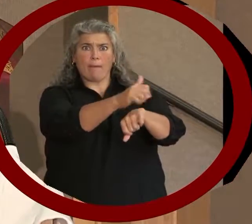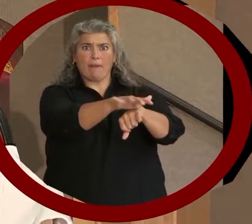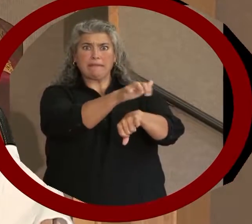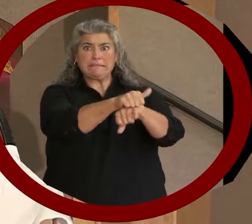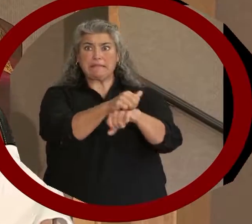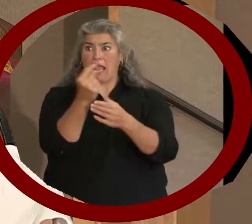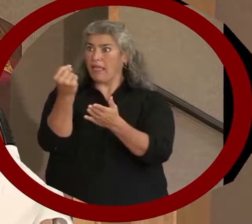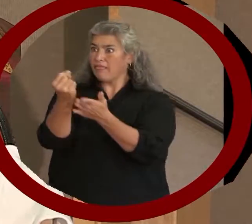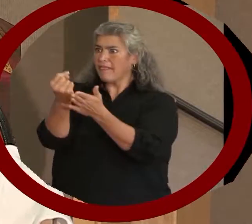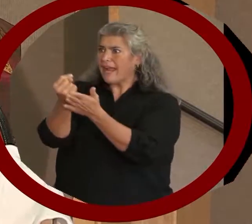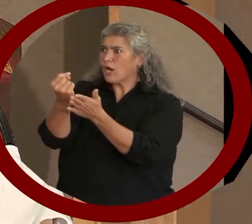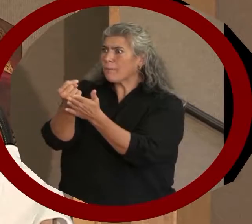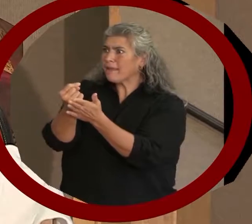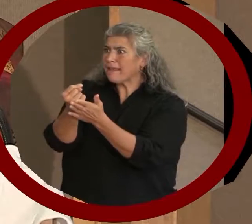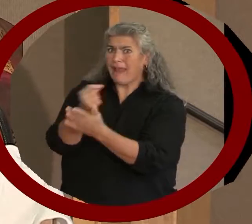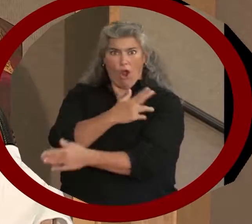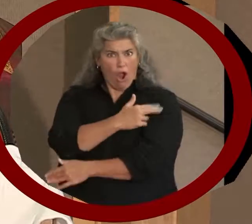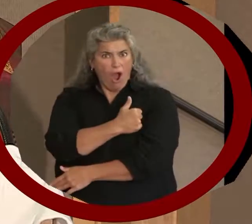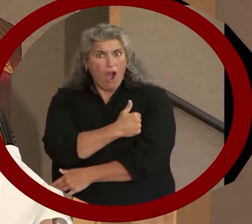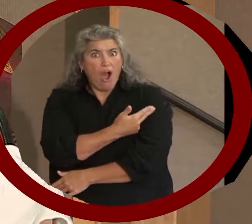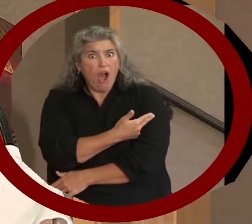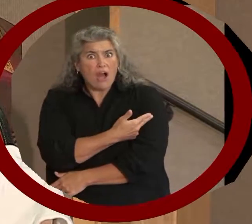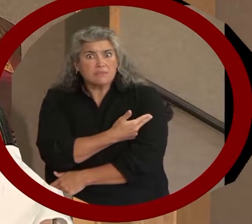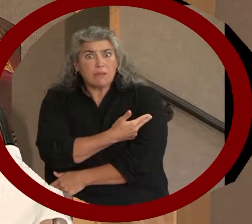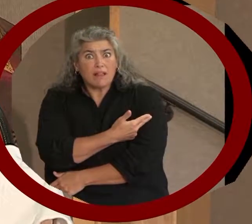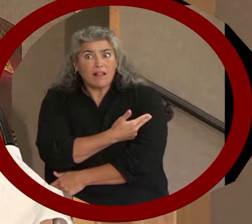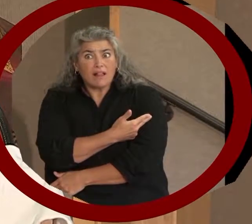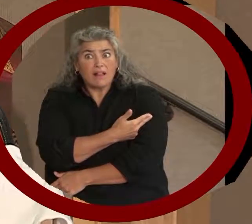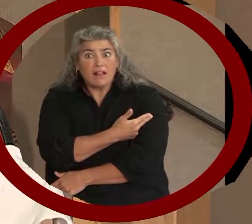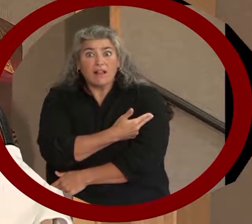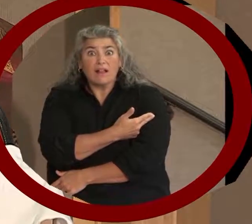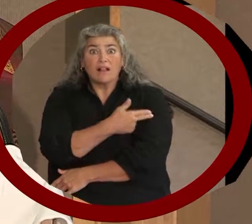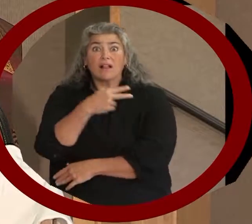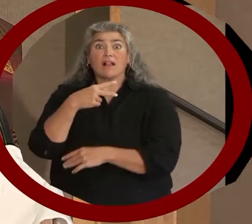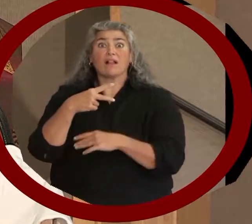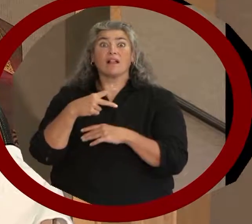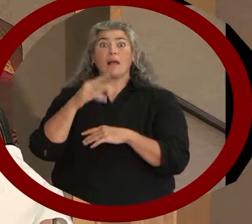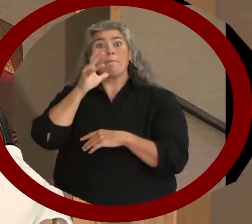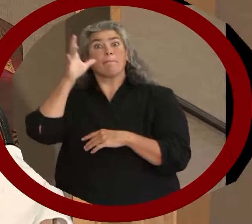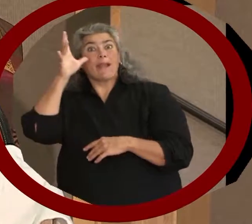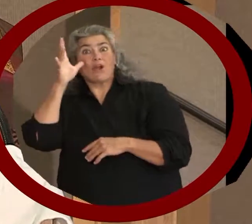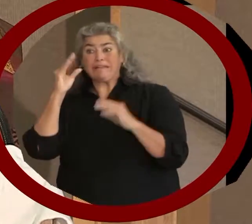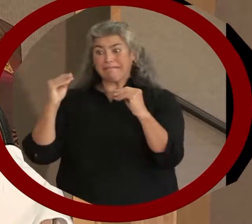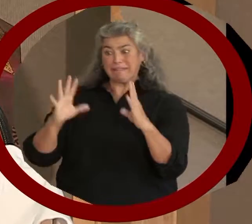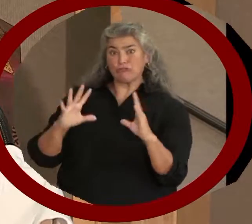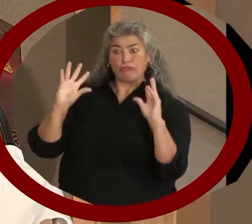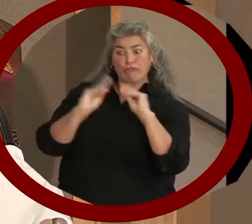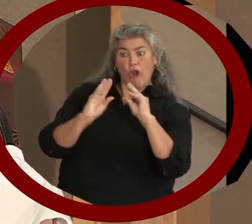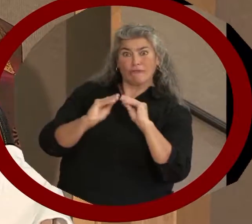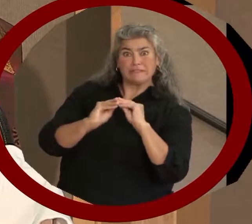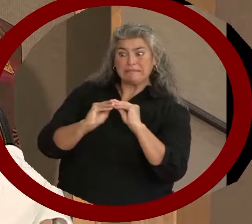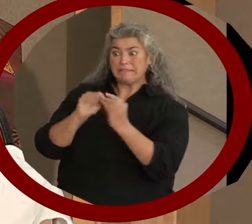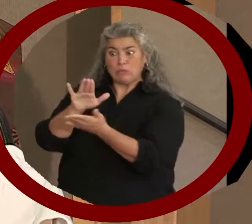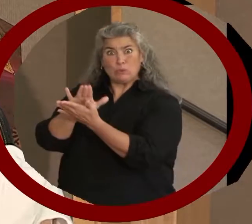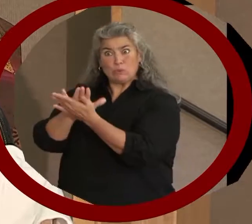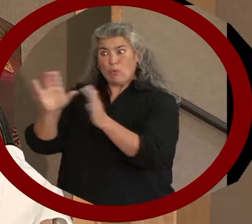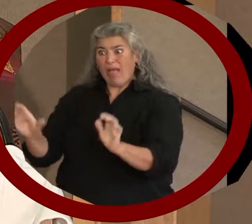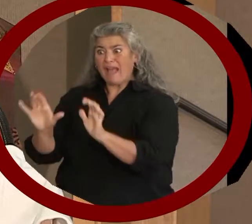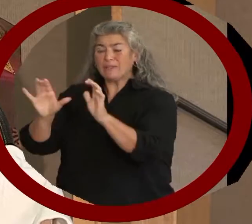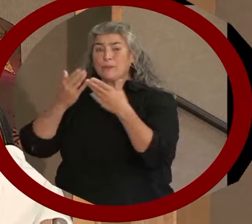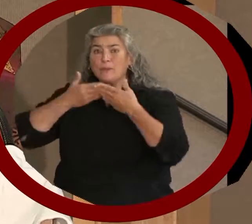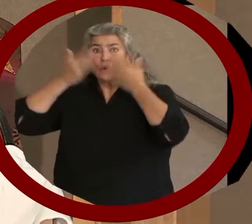therapy sessions, during hospitalizations, at parent teacher conferences, or school activities.